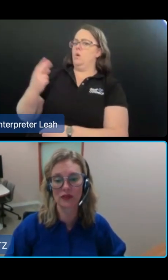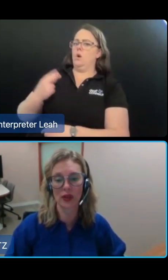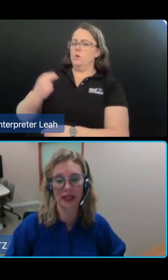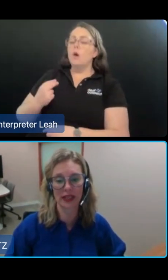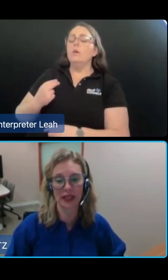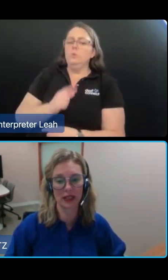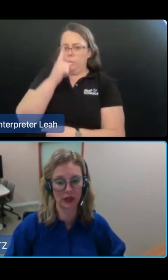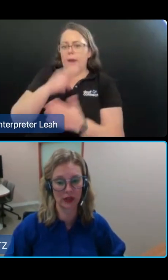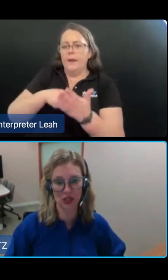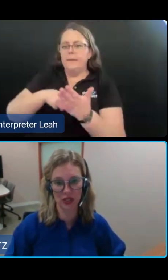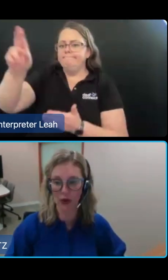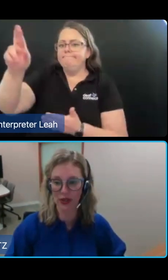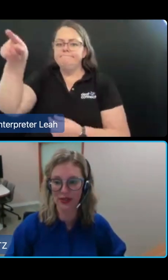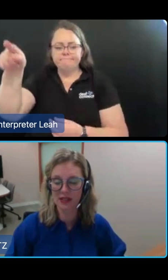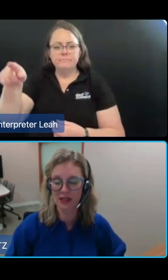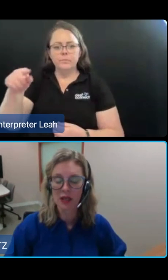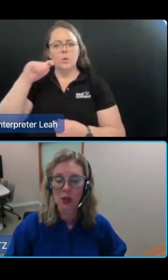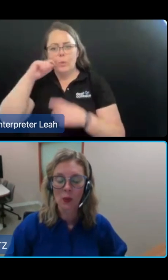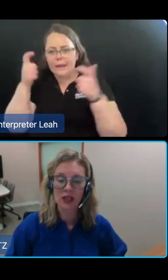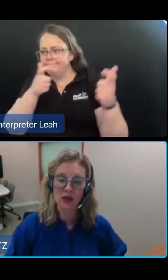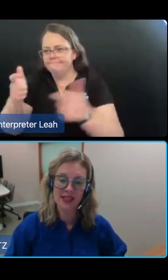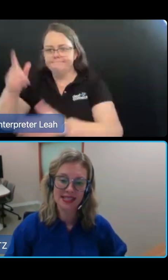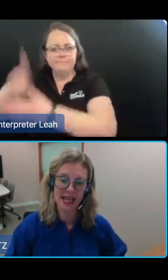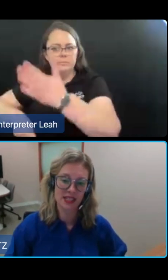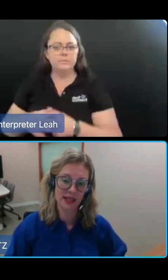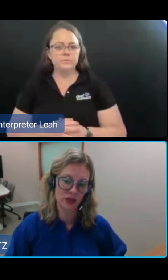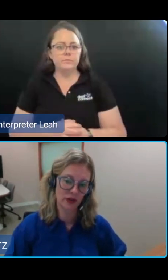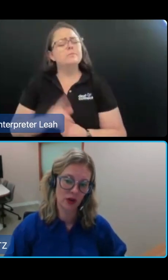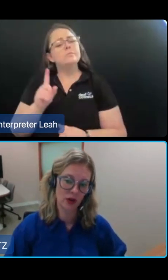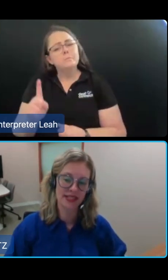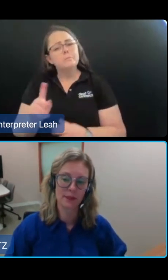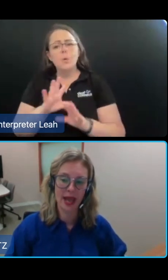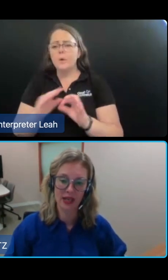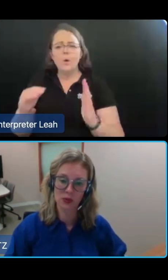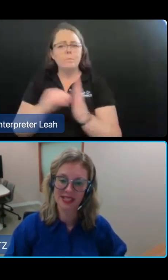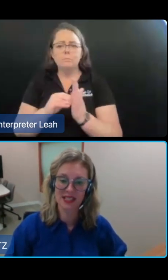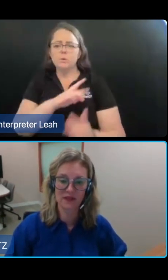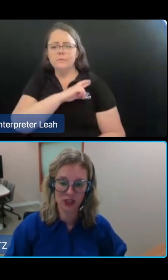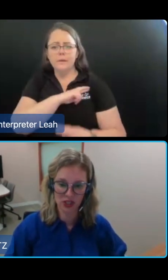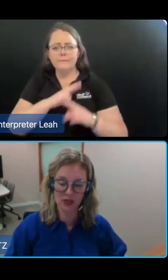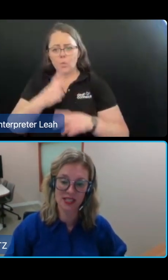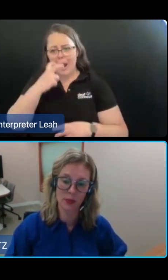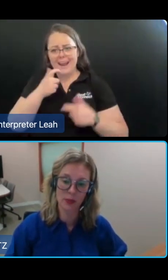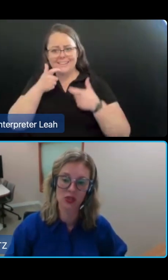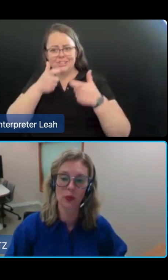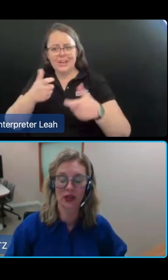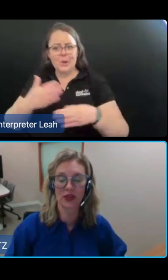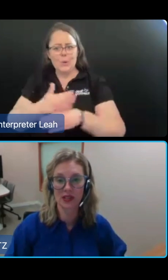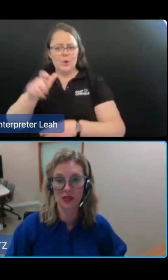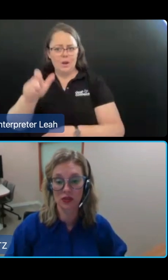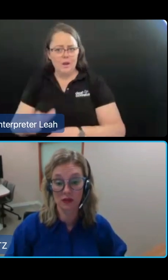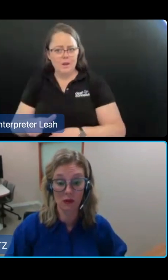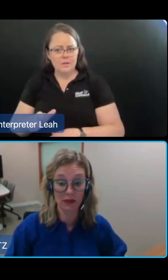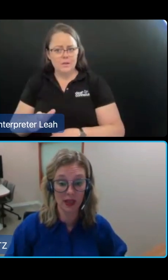we have not included a duty on aged care workers. We agree that state and territory requirements and banning orders are sufficient to respond to